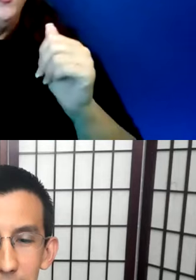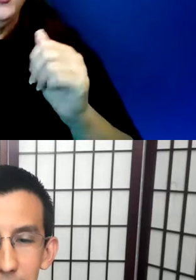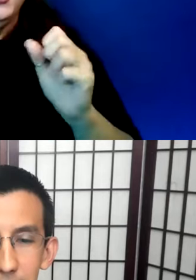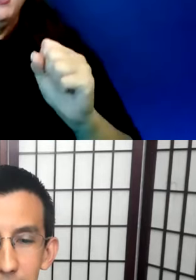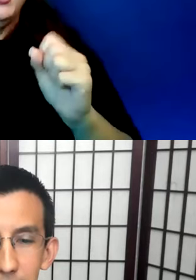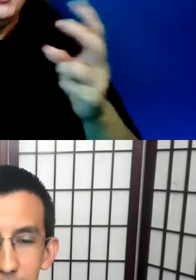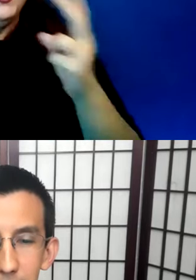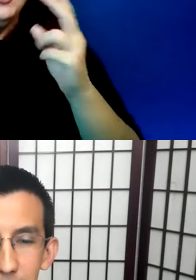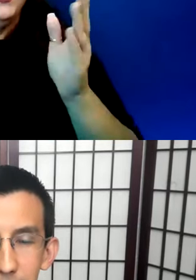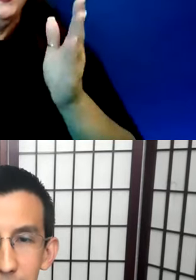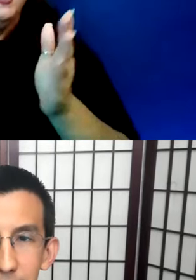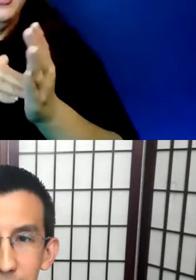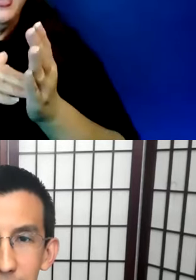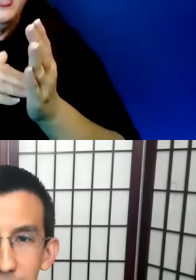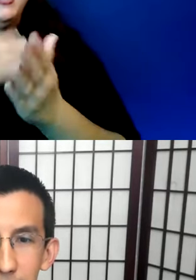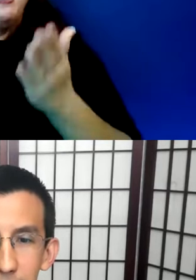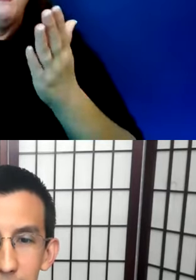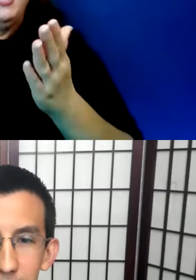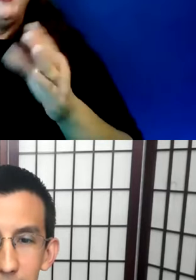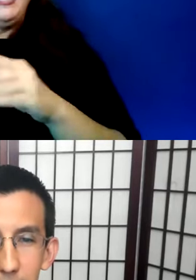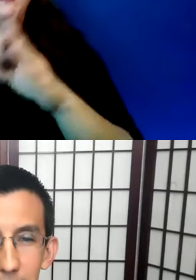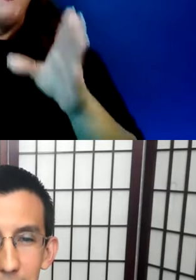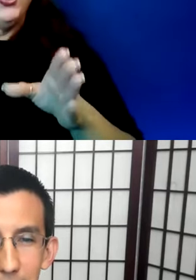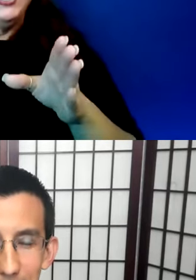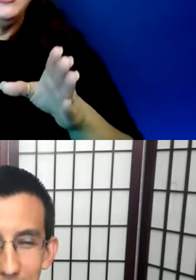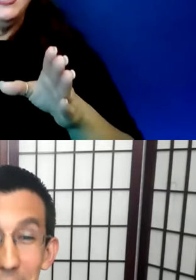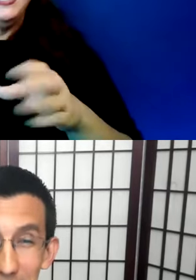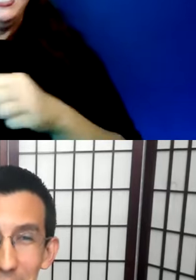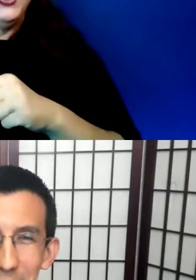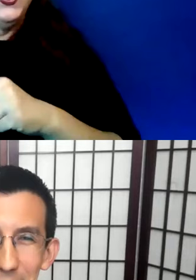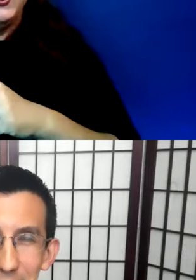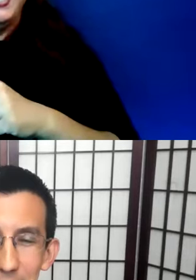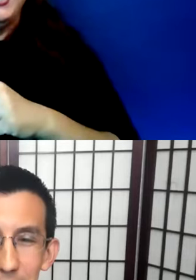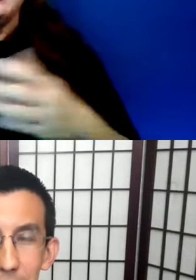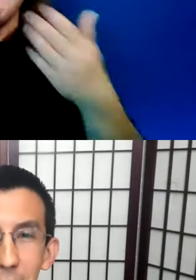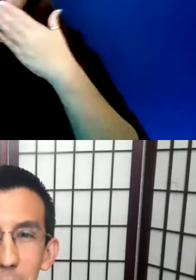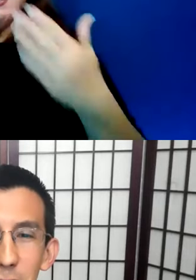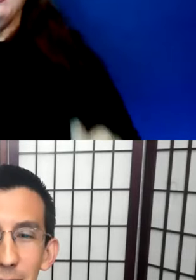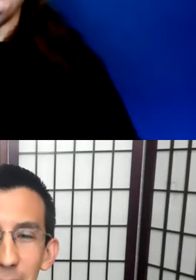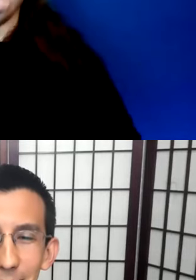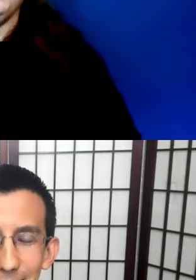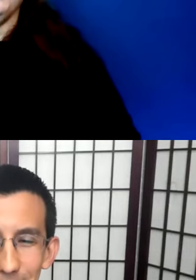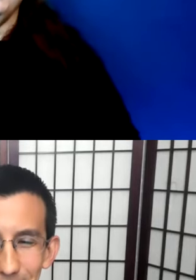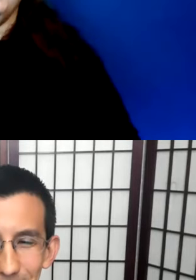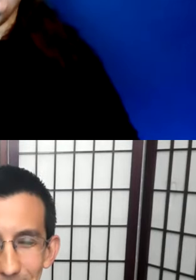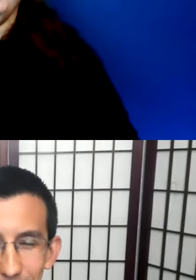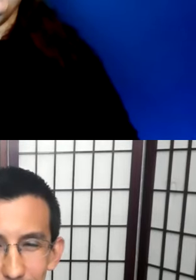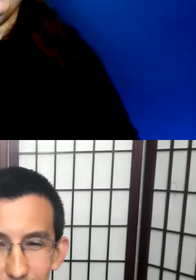see you again, perhaps in person in two years. Mahalo. Mishinewe.